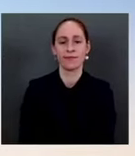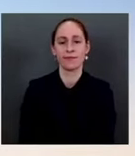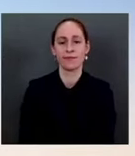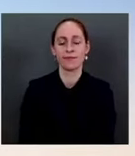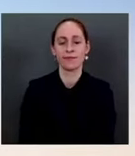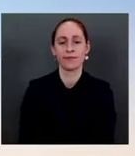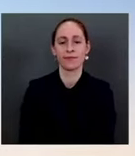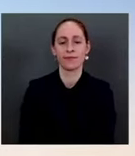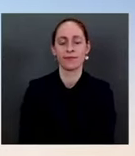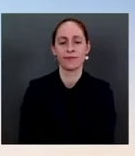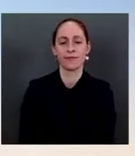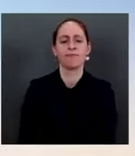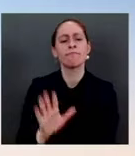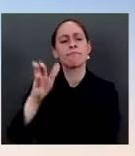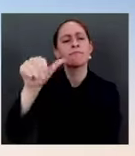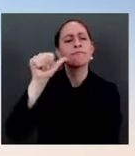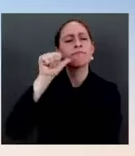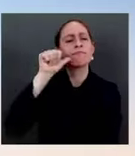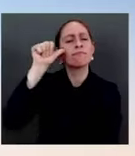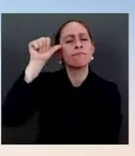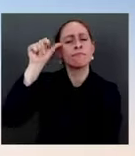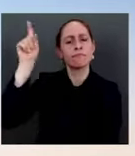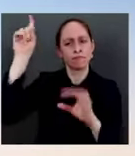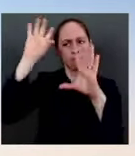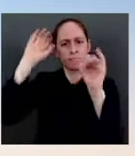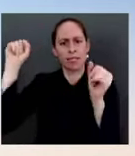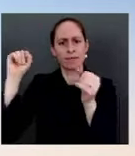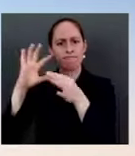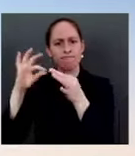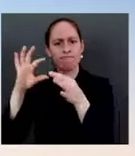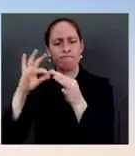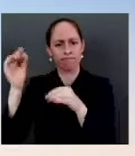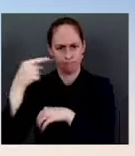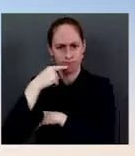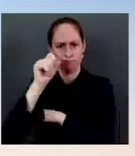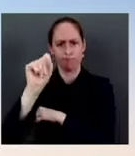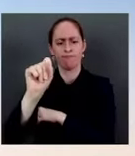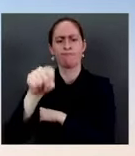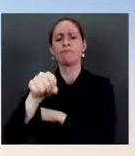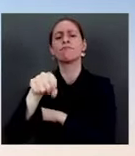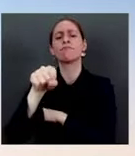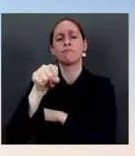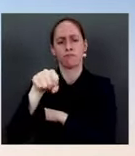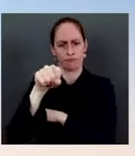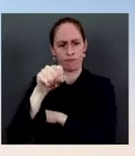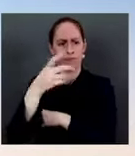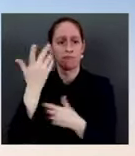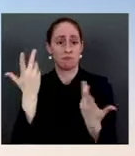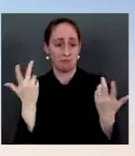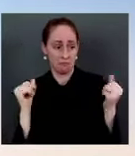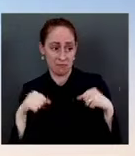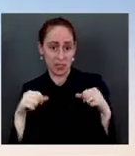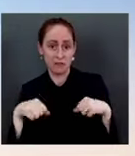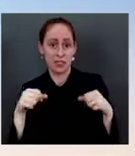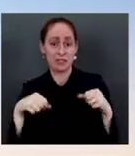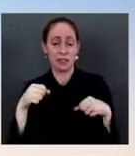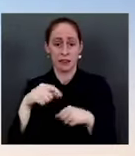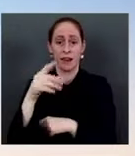voting rights. What made him decide to come out publicly with that direct wording? And then is he